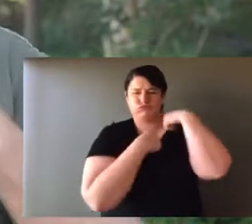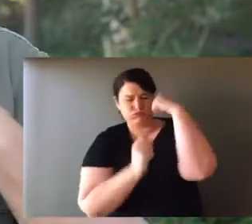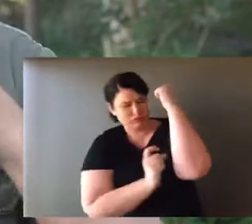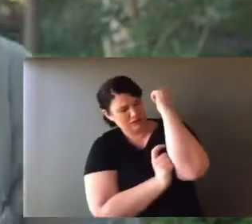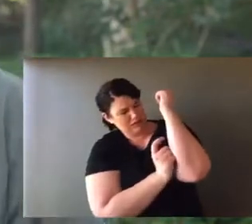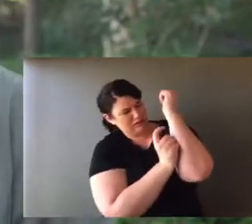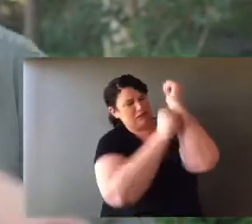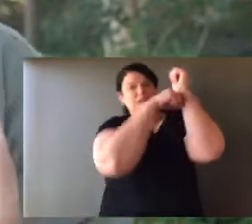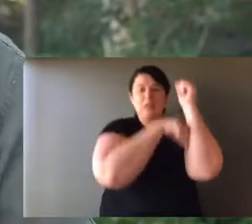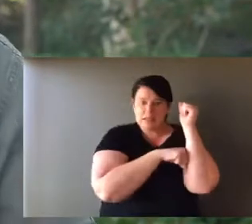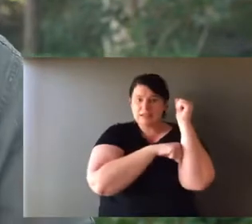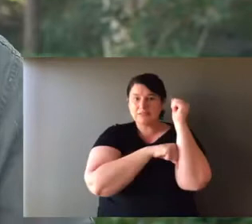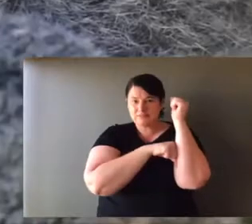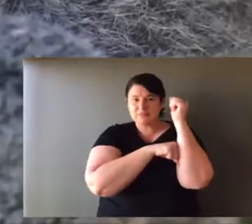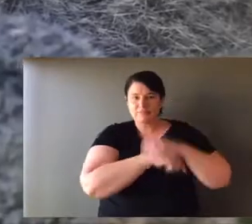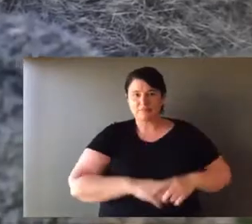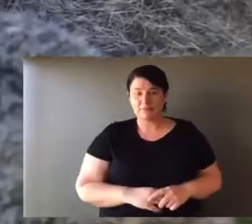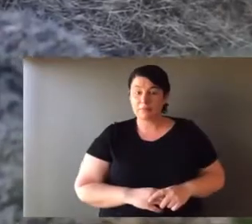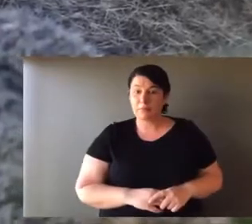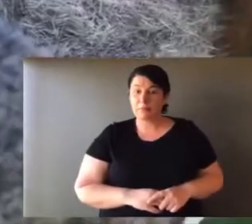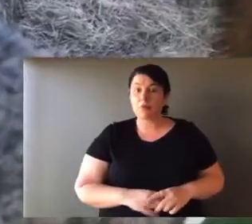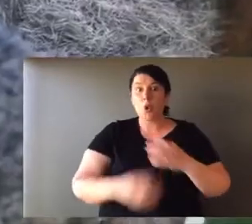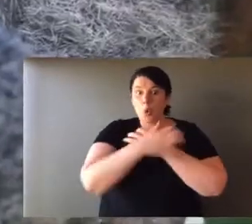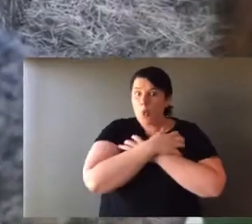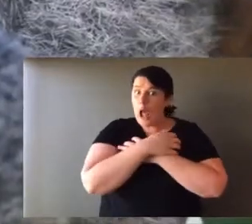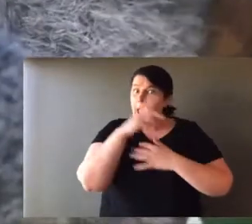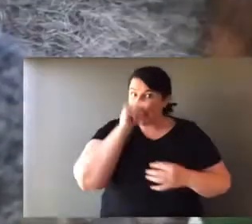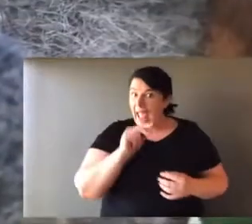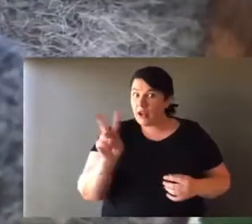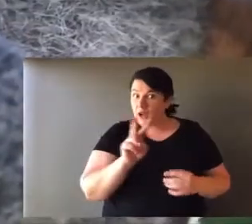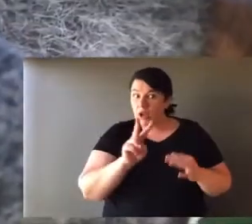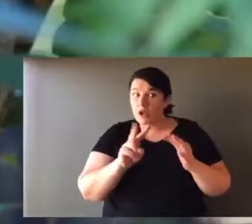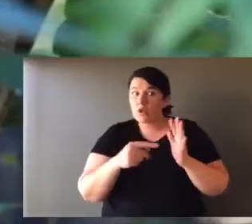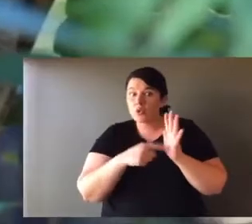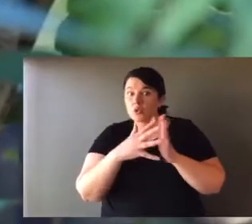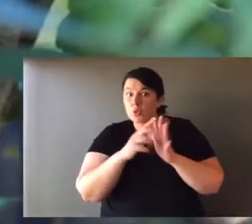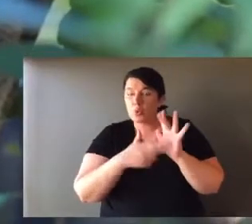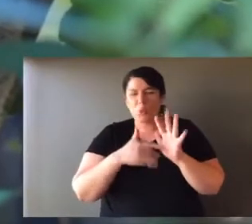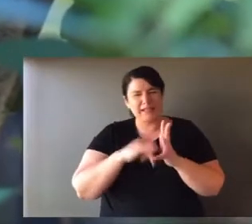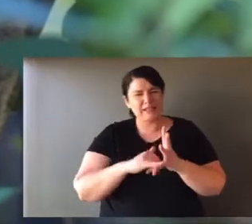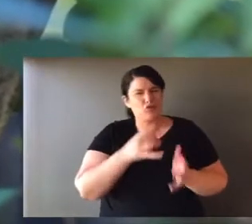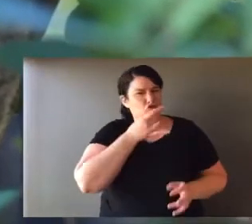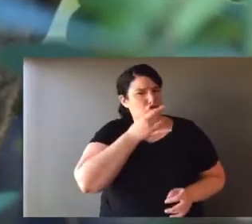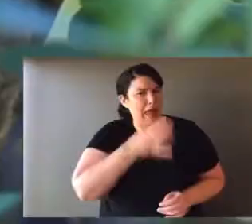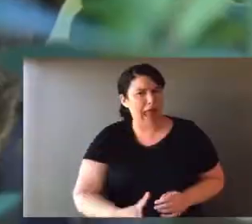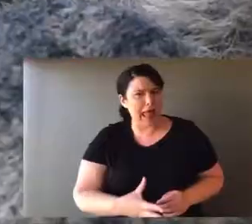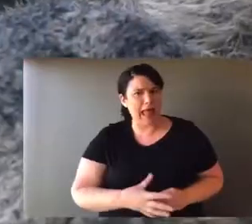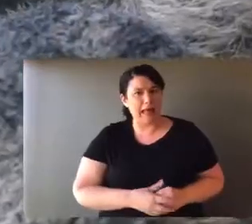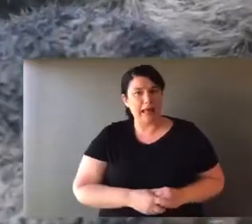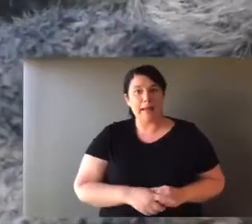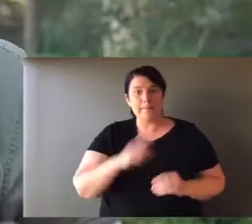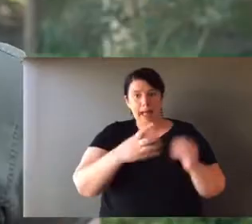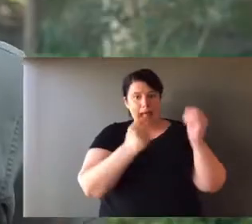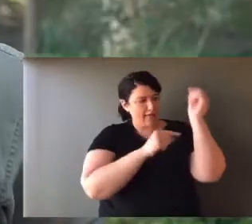those stumps to climb up into the pouch. It's possible for females to have twins. But it's very, very, very